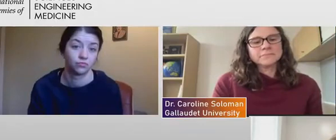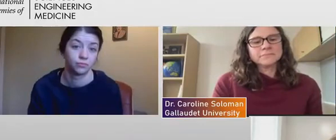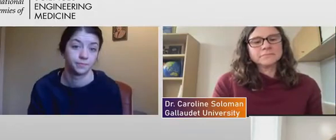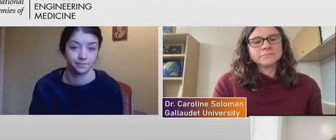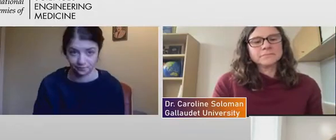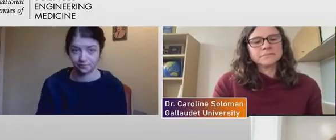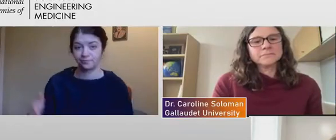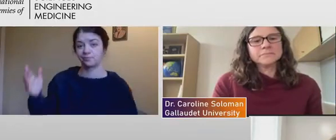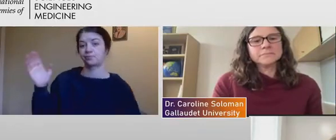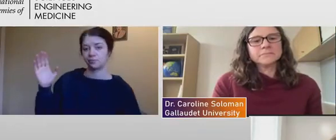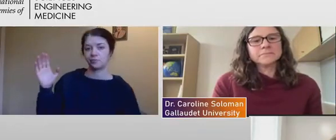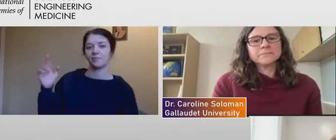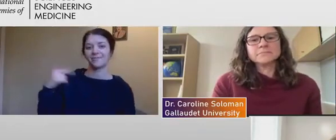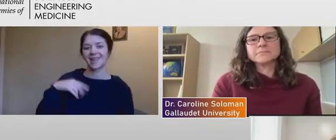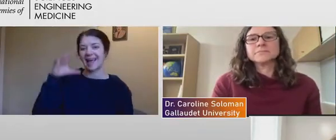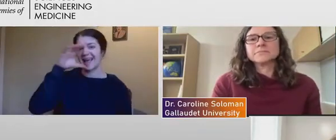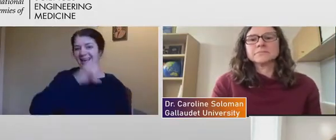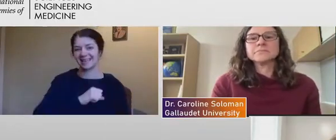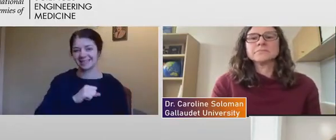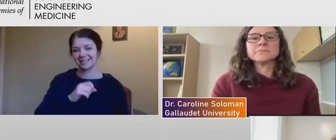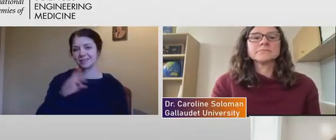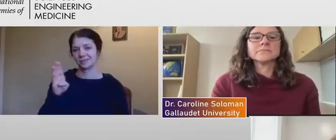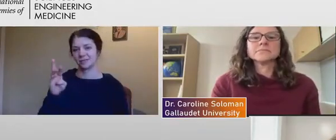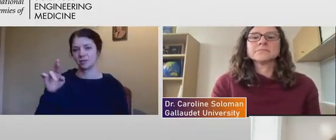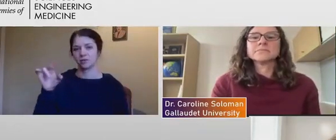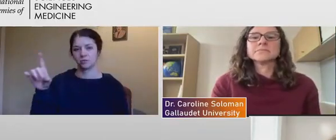I guess, uh, my, um,